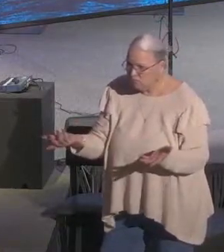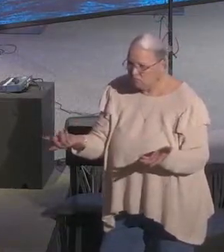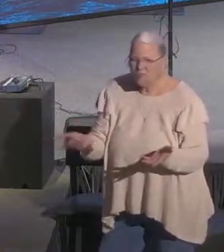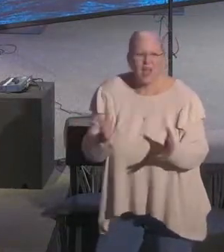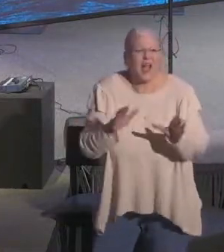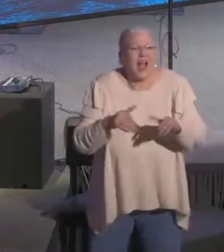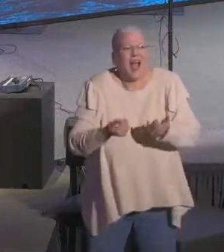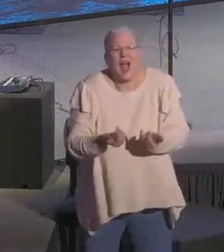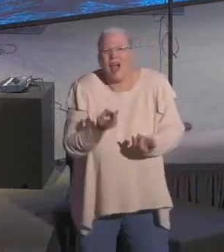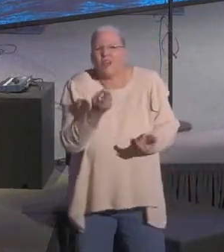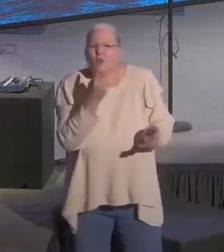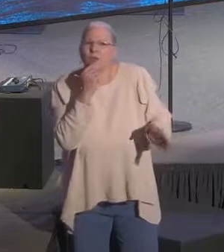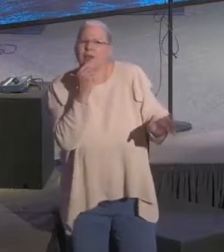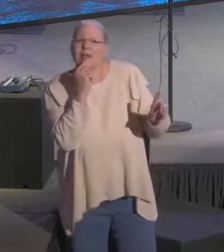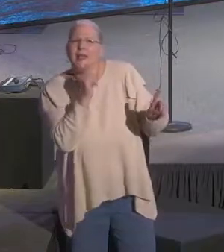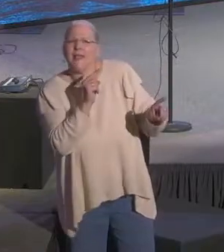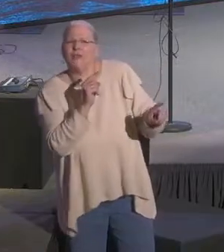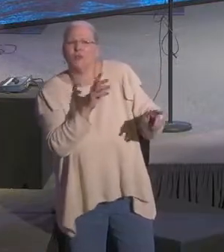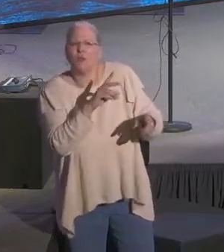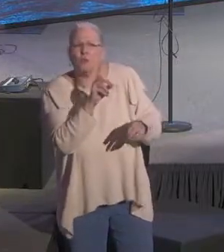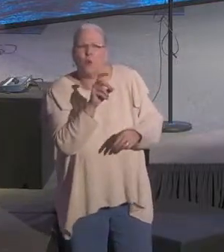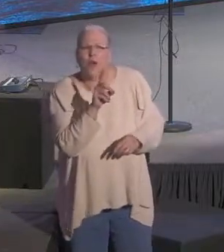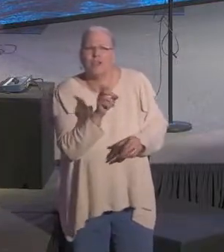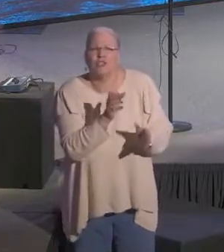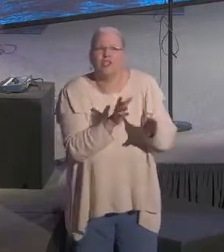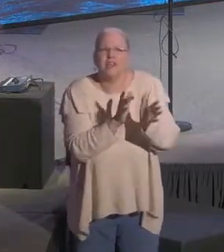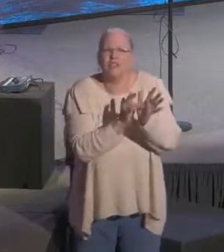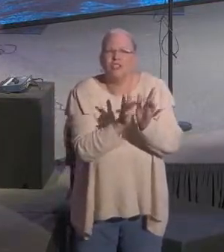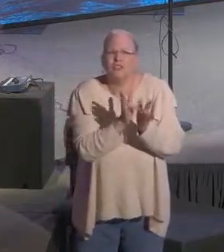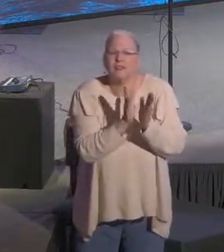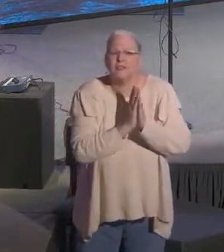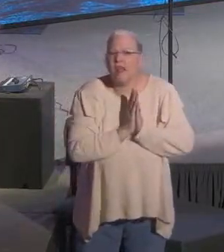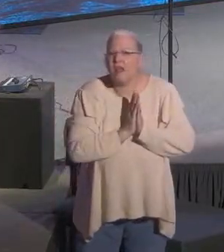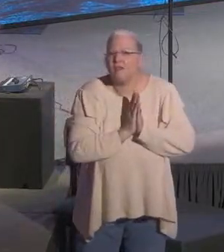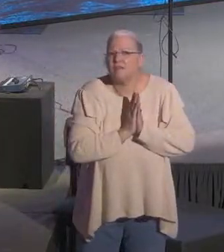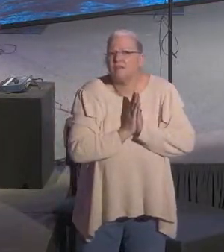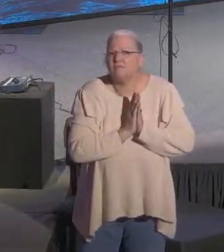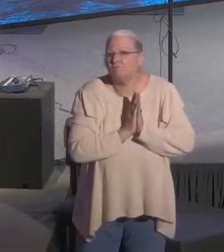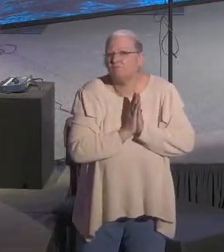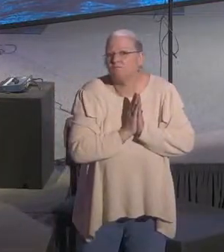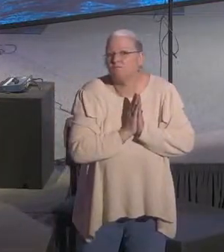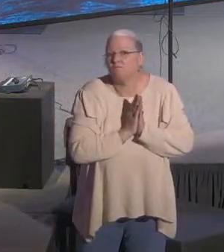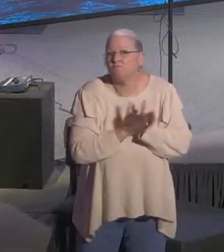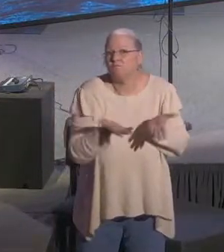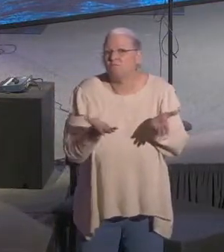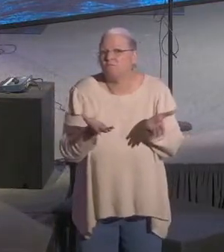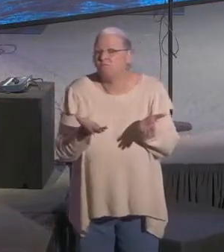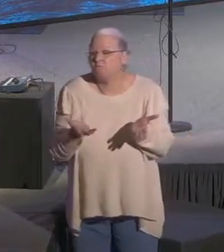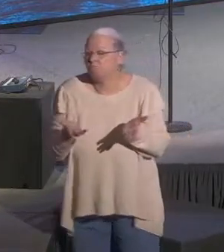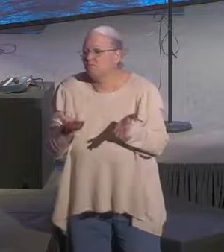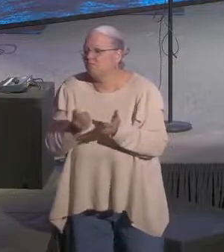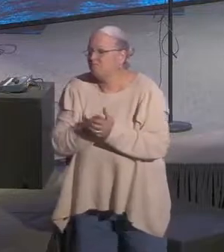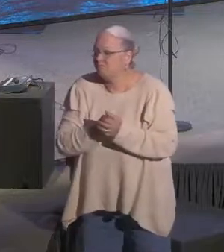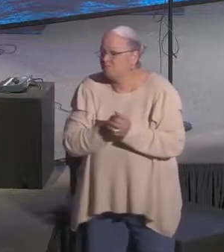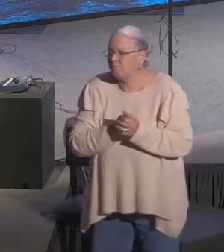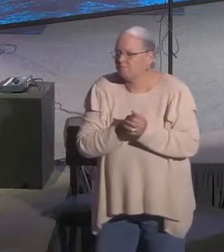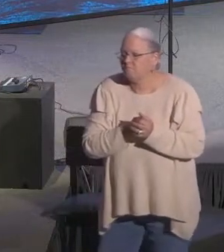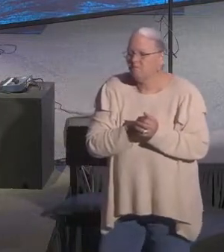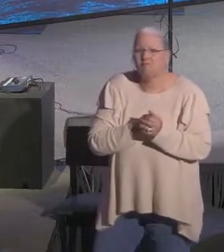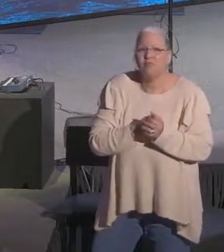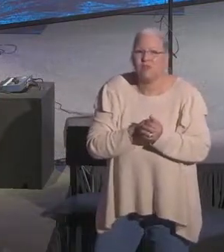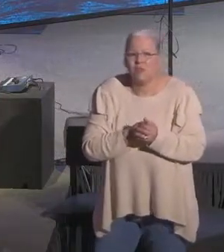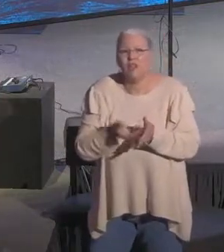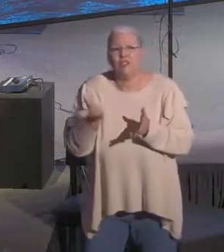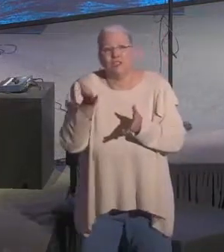How you answer that question, I'm going to tell you from experience, will determine an awful lot about your life. Will